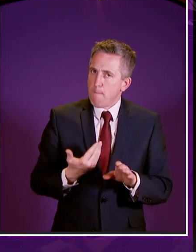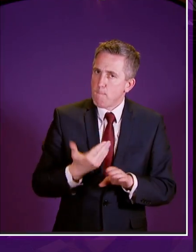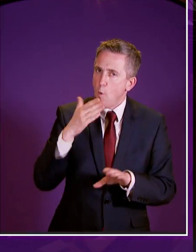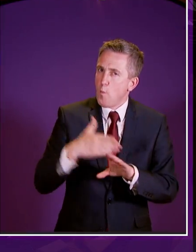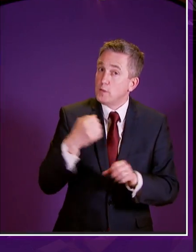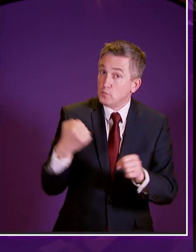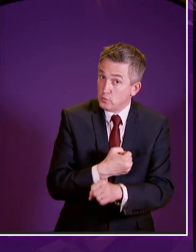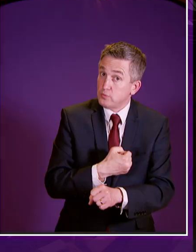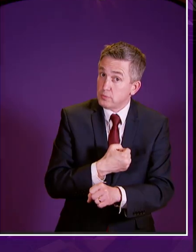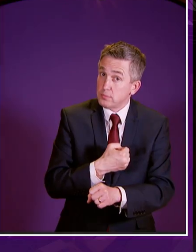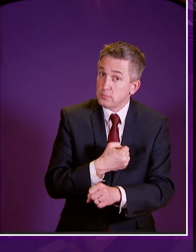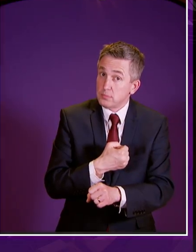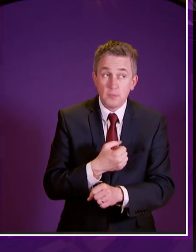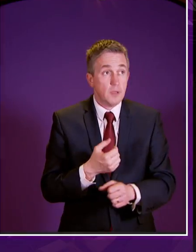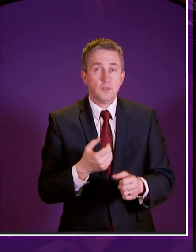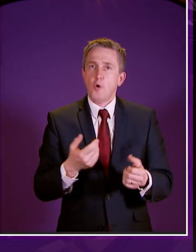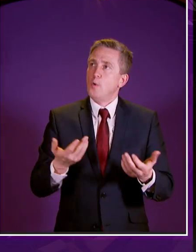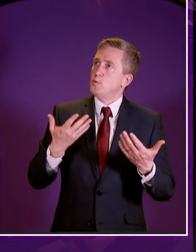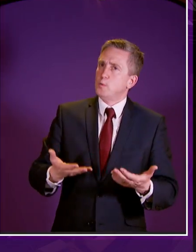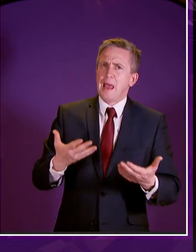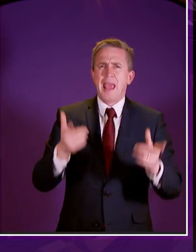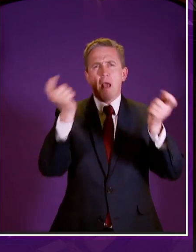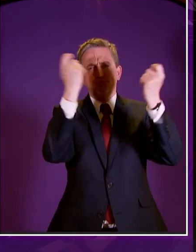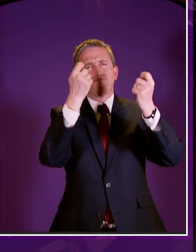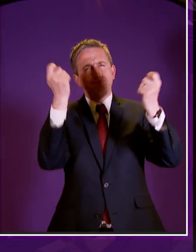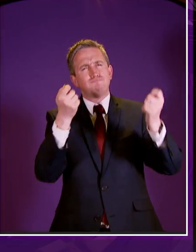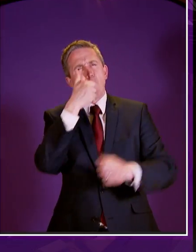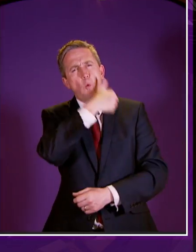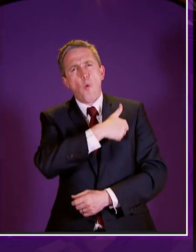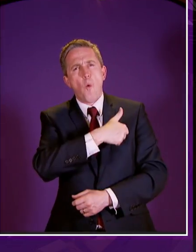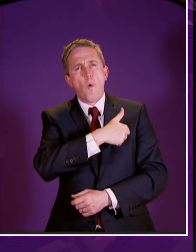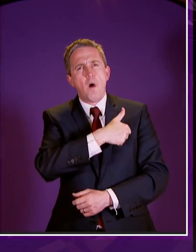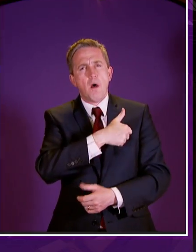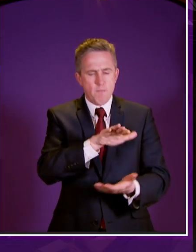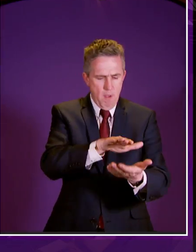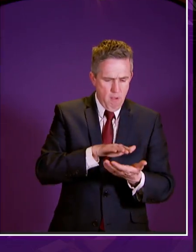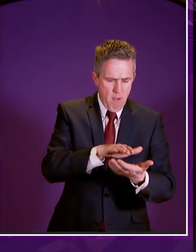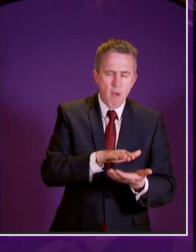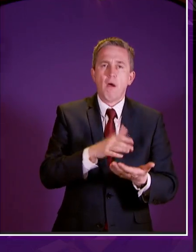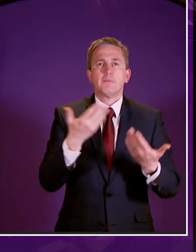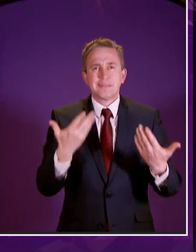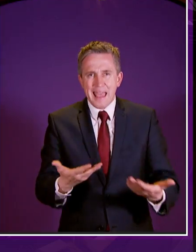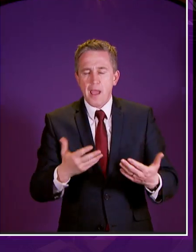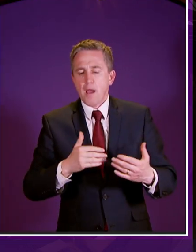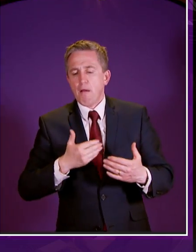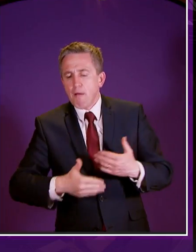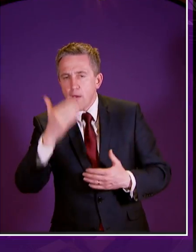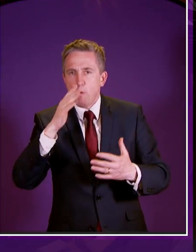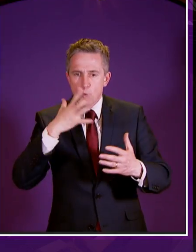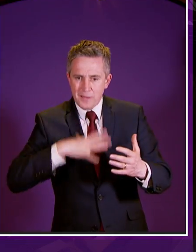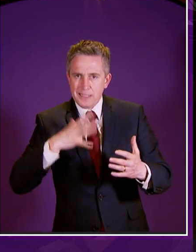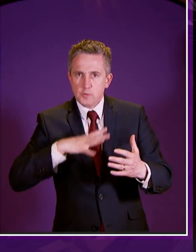do today is a special moment of course it is but we now have to go on and fill in the detail